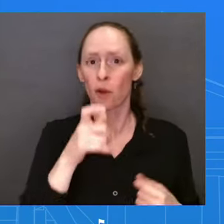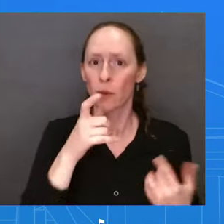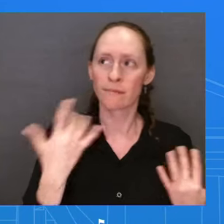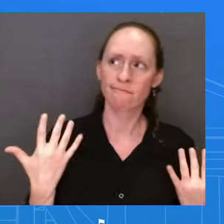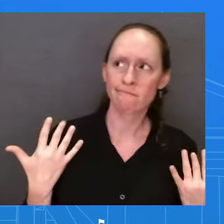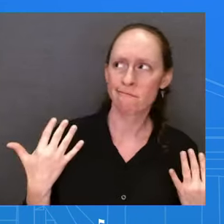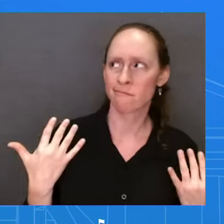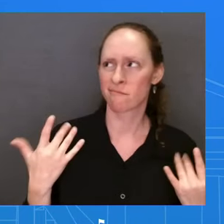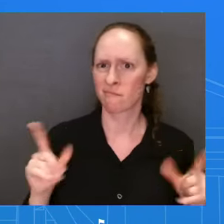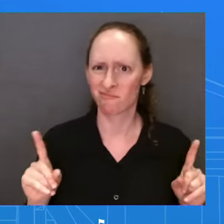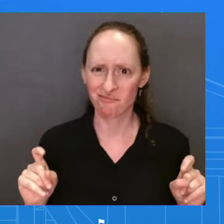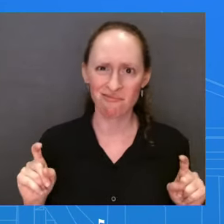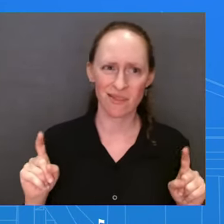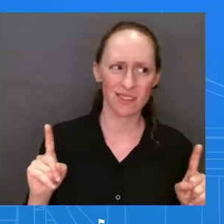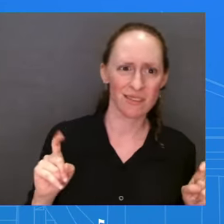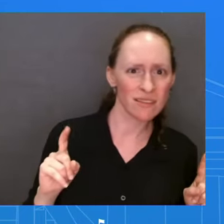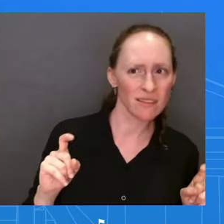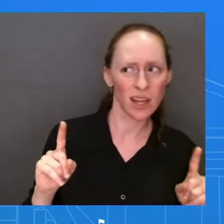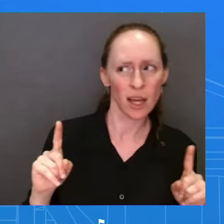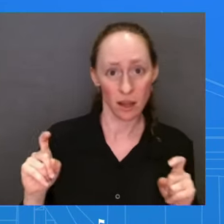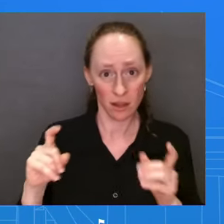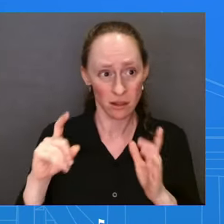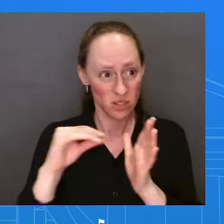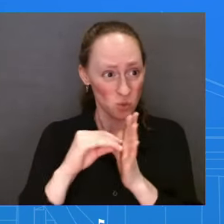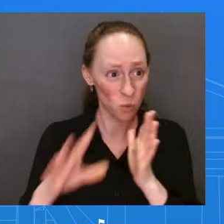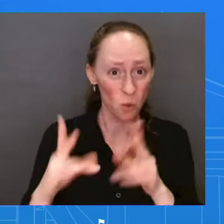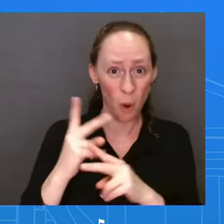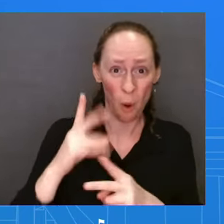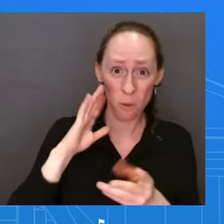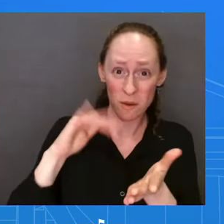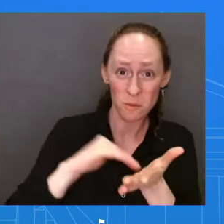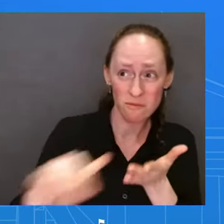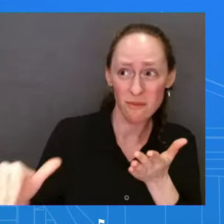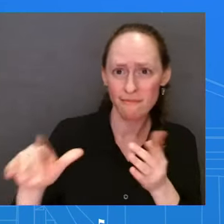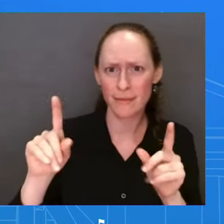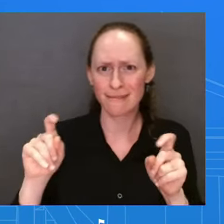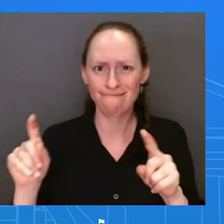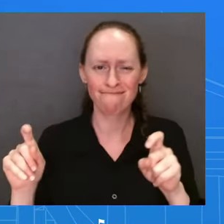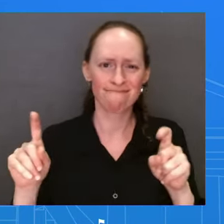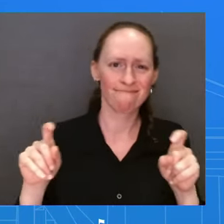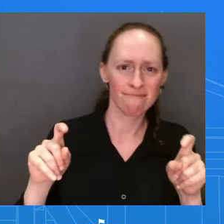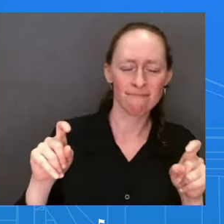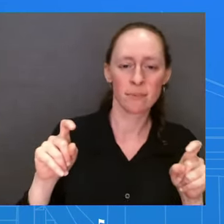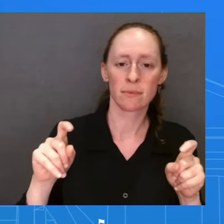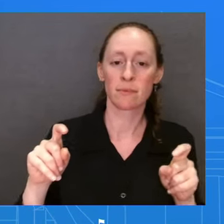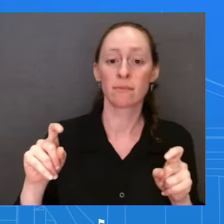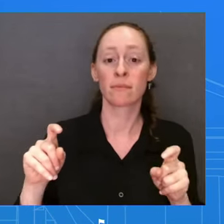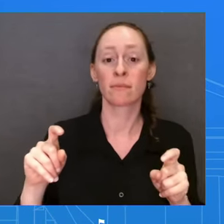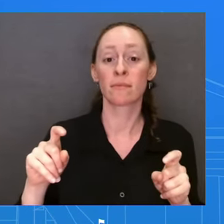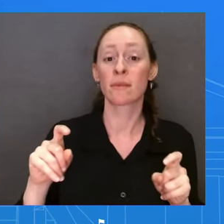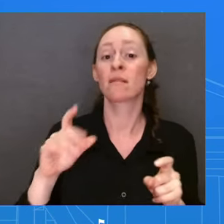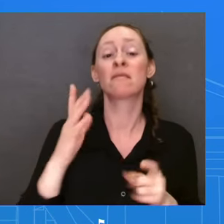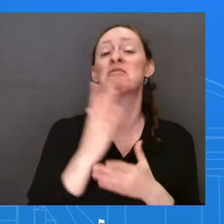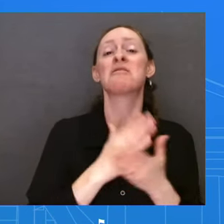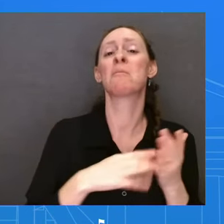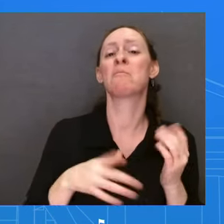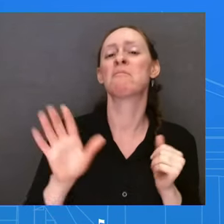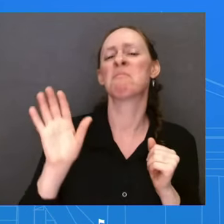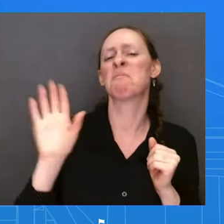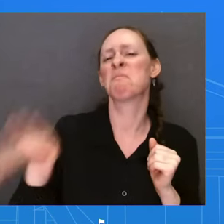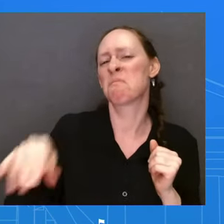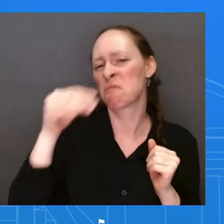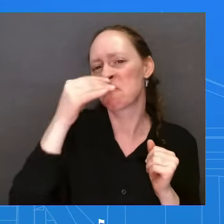perhaps opposed to the program at all, what would be your message to those, especially with